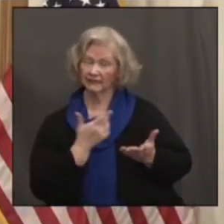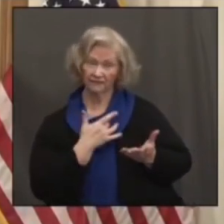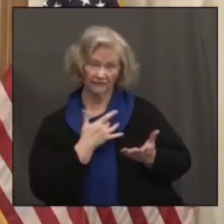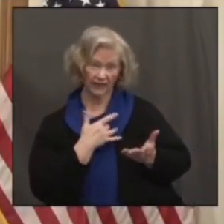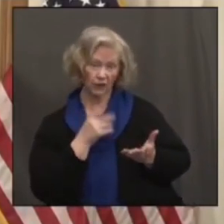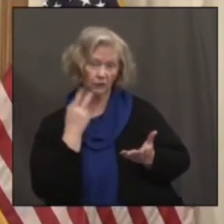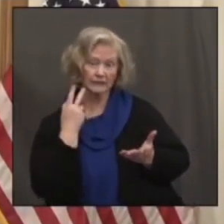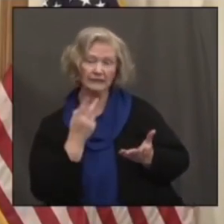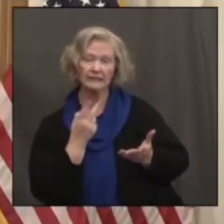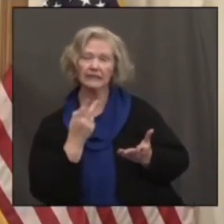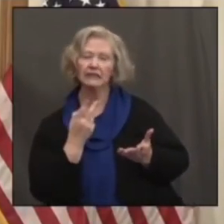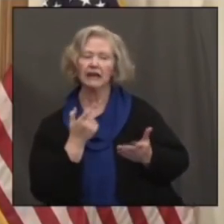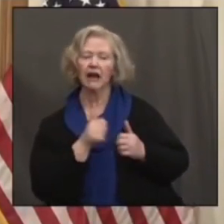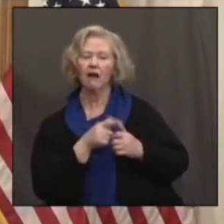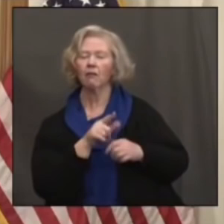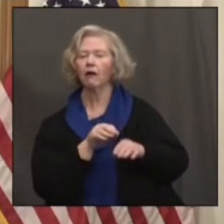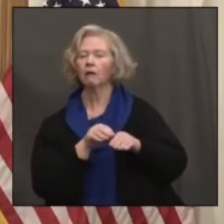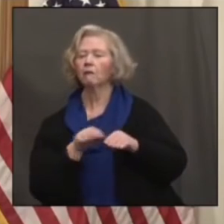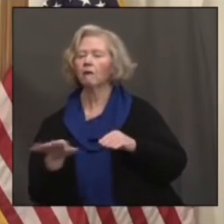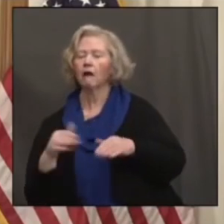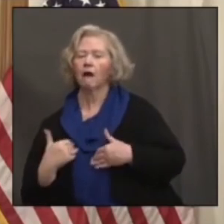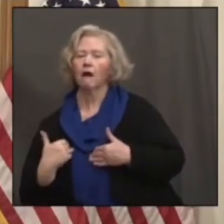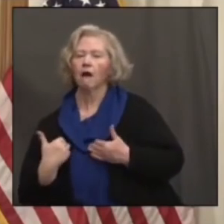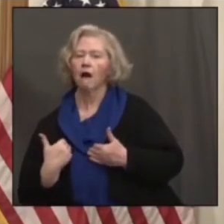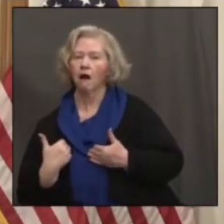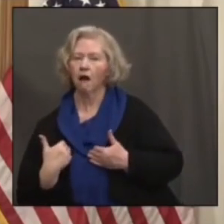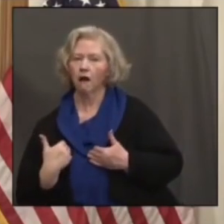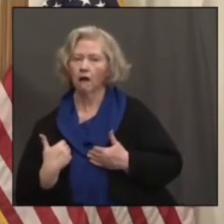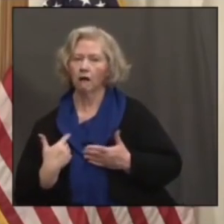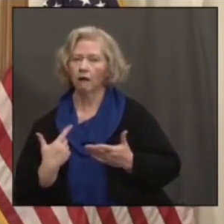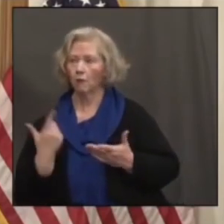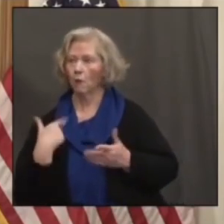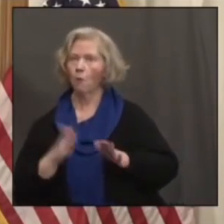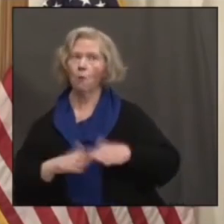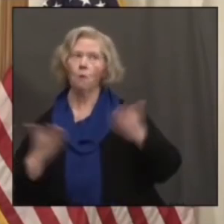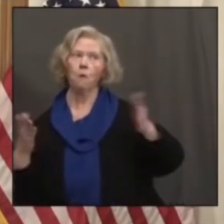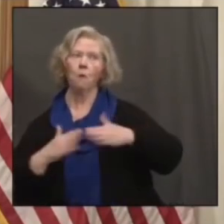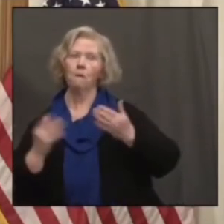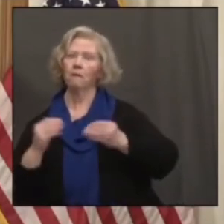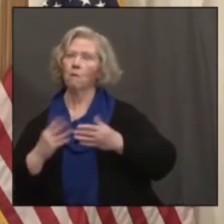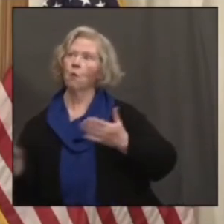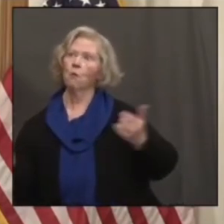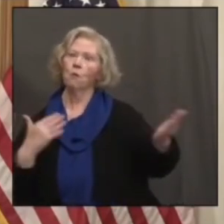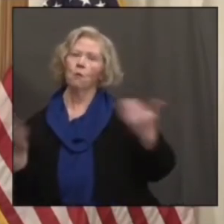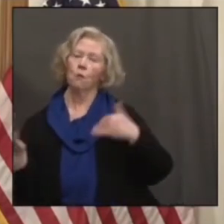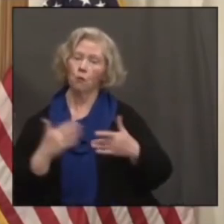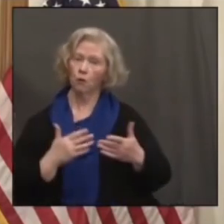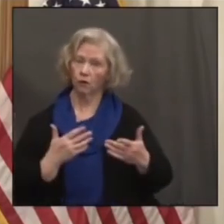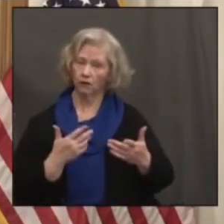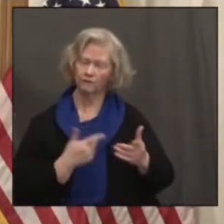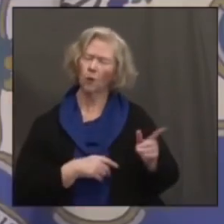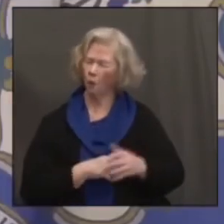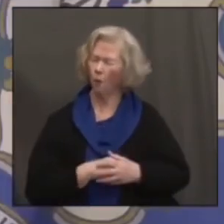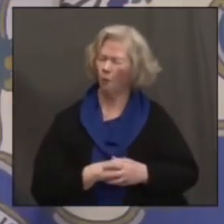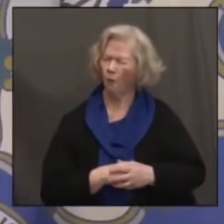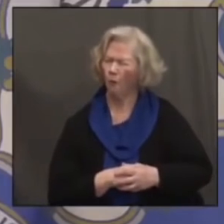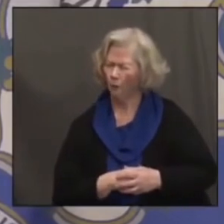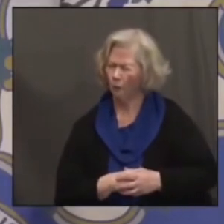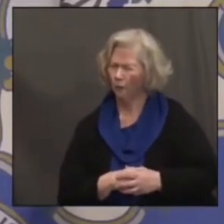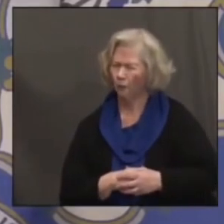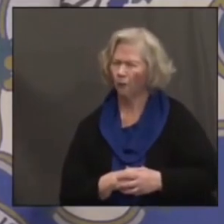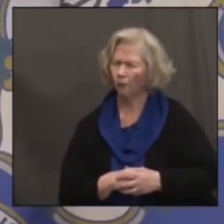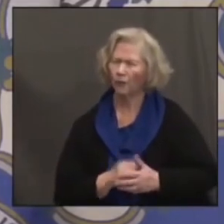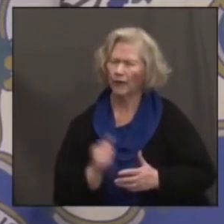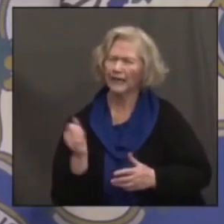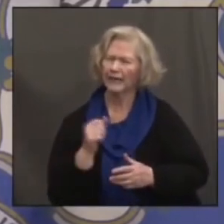trend among younger age groups as eligibility expands and they are increasingly vaccinated? Yeah, I do, Eliza. I mean,